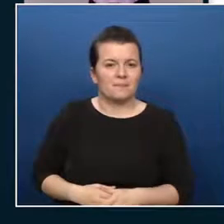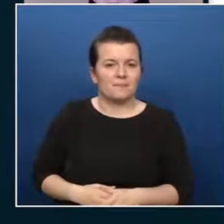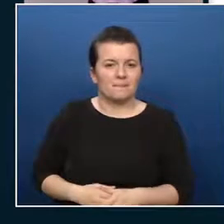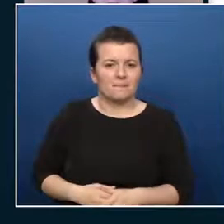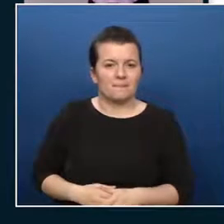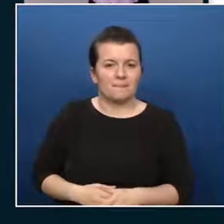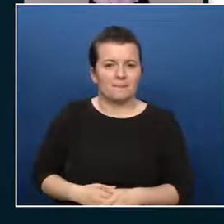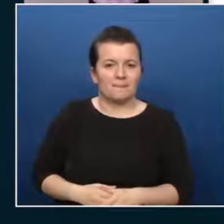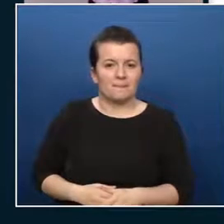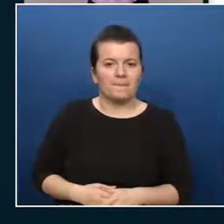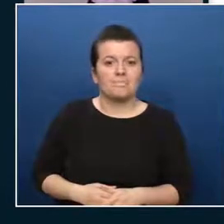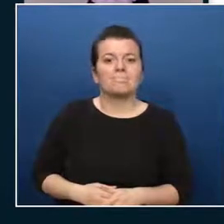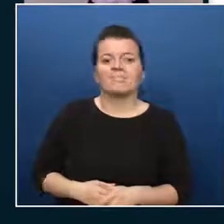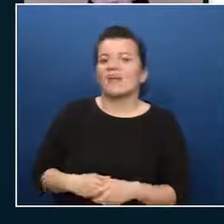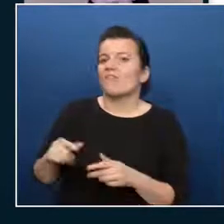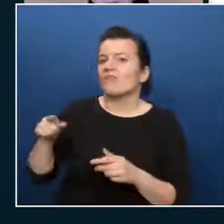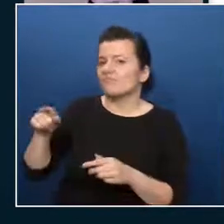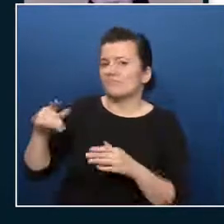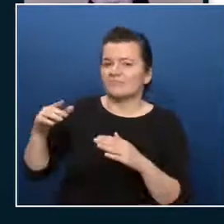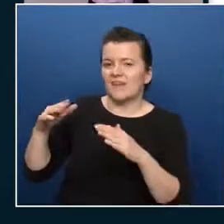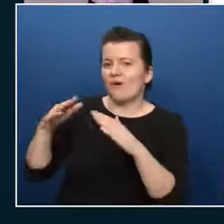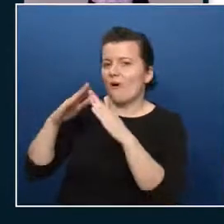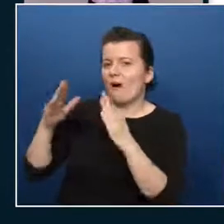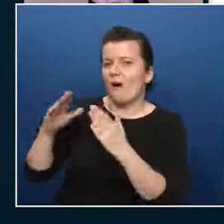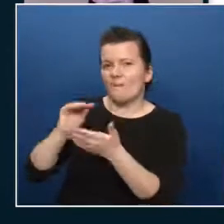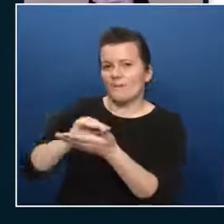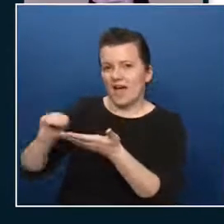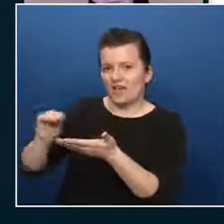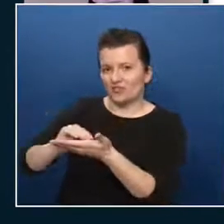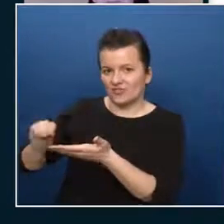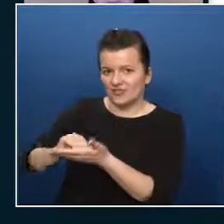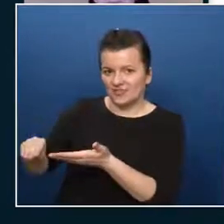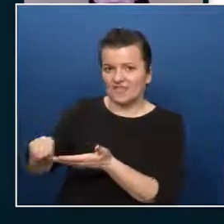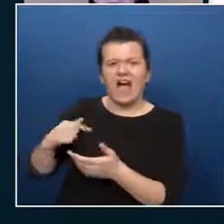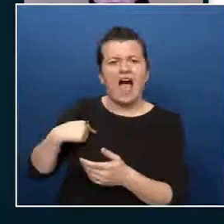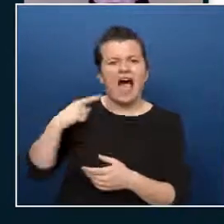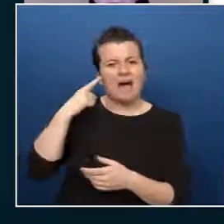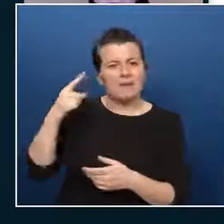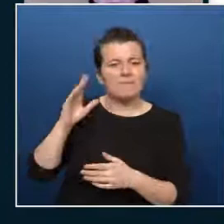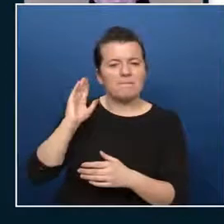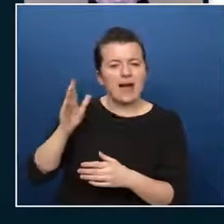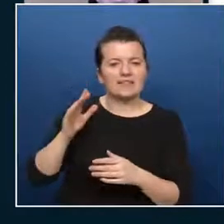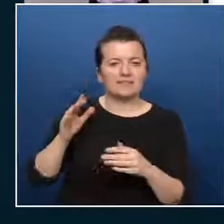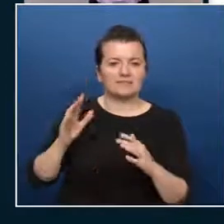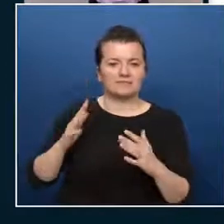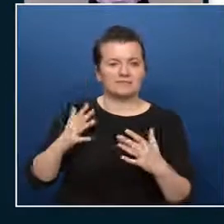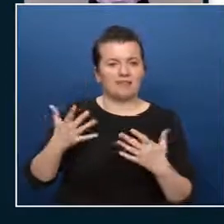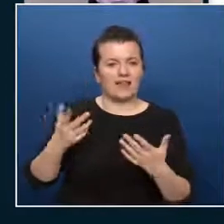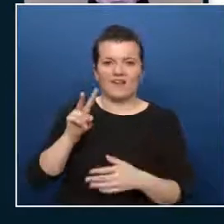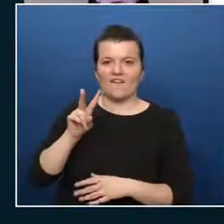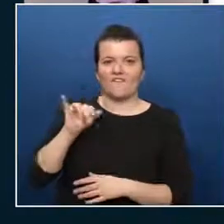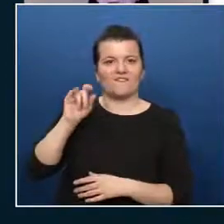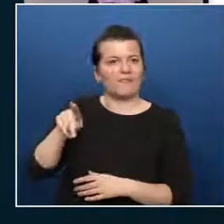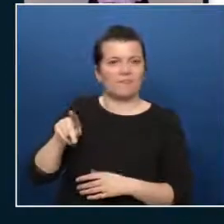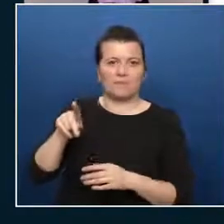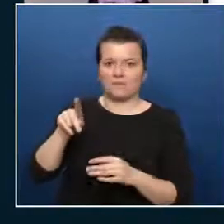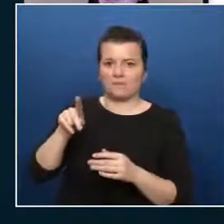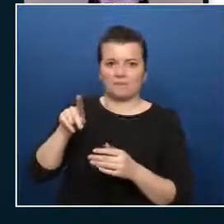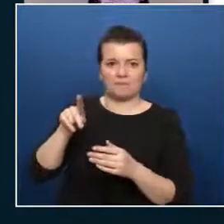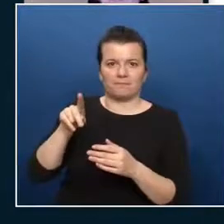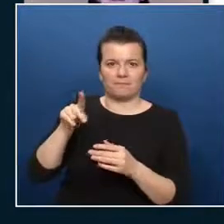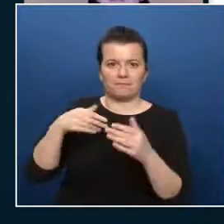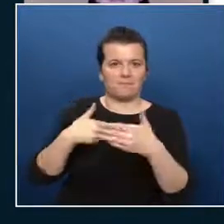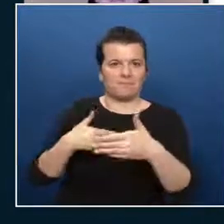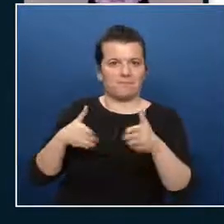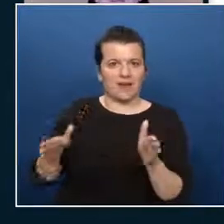VIP package for that event and I think it's a physical package because they need to send it to your address so yeah I don't know what's in it